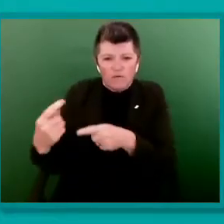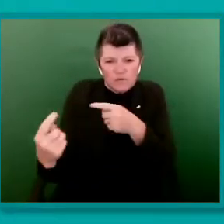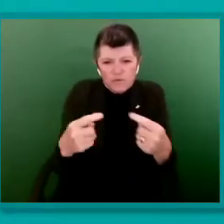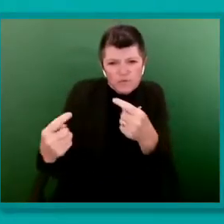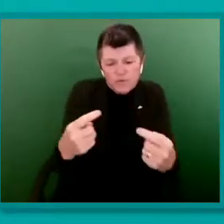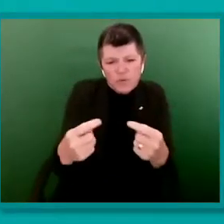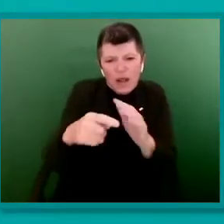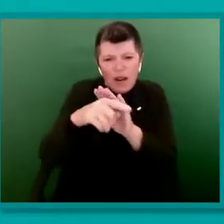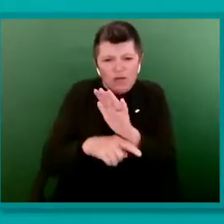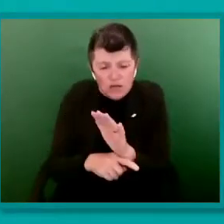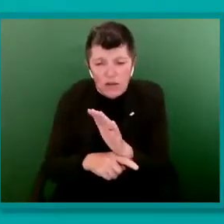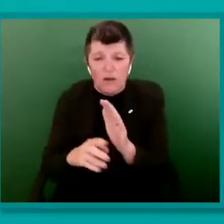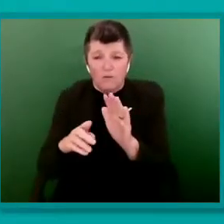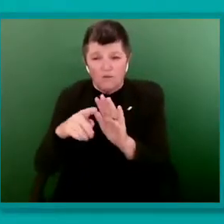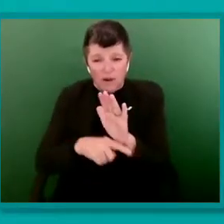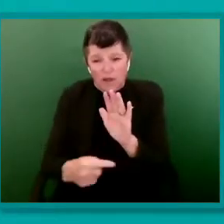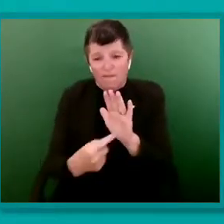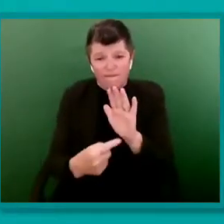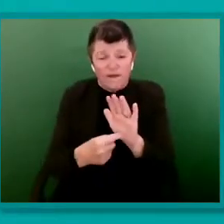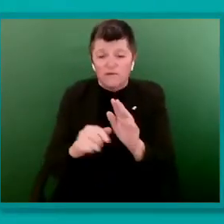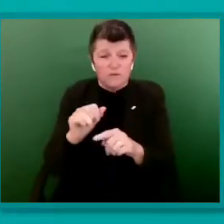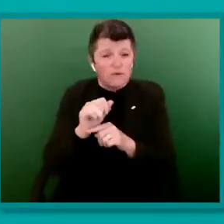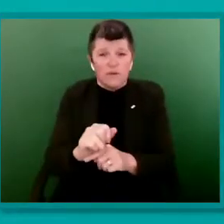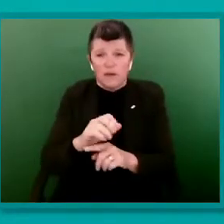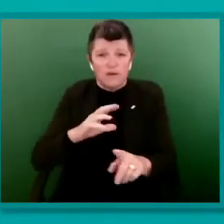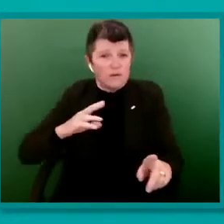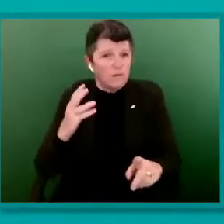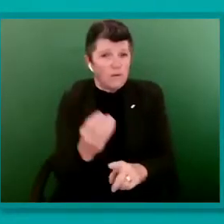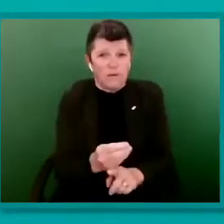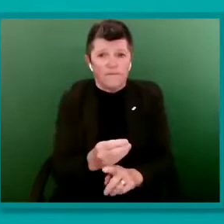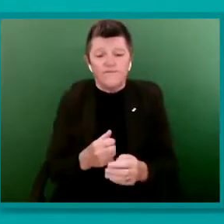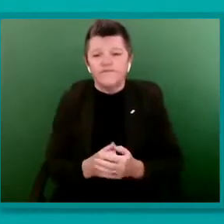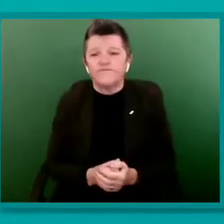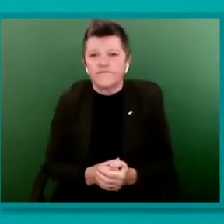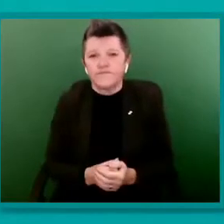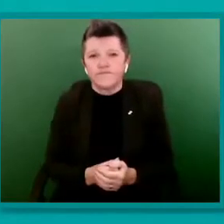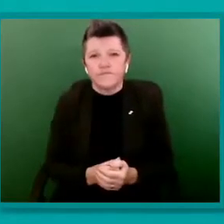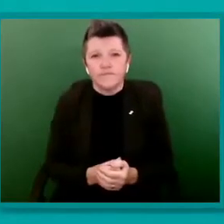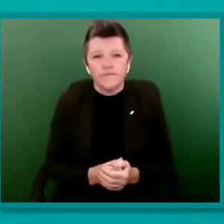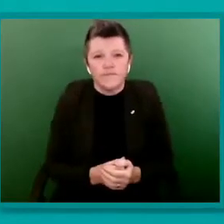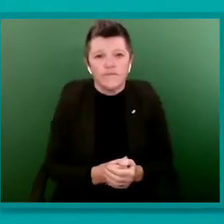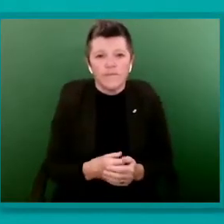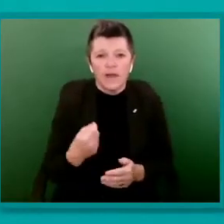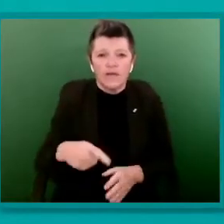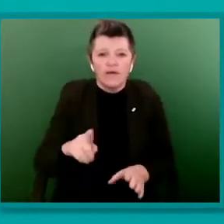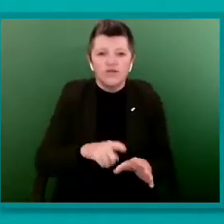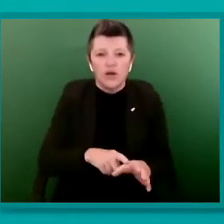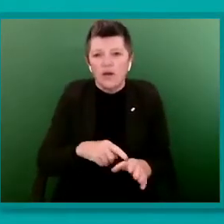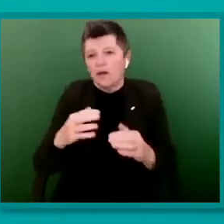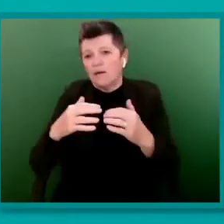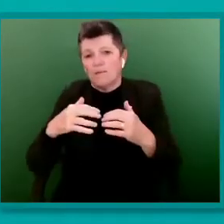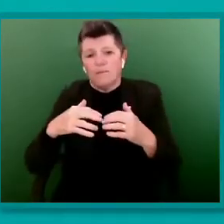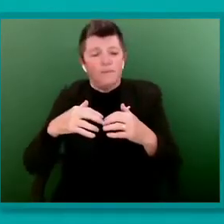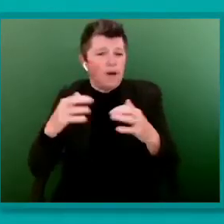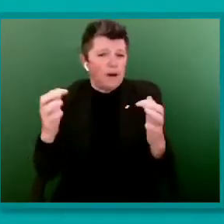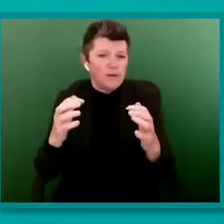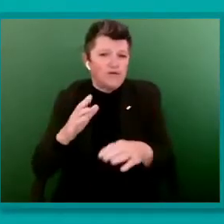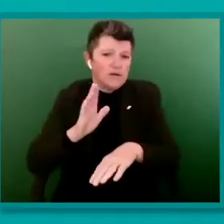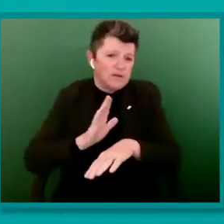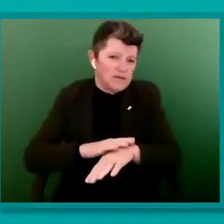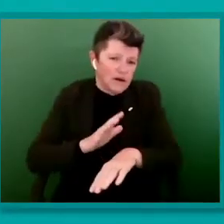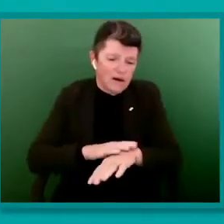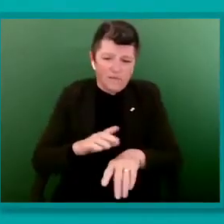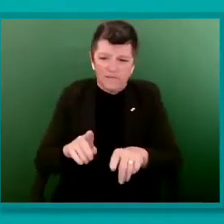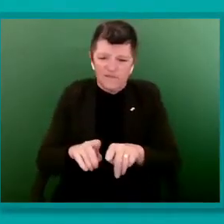of us. This year, the parliamentary time, like everything else, has been dominated by